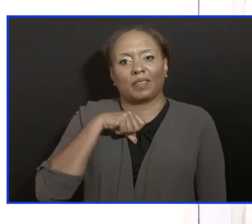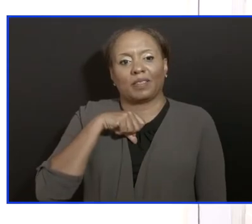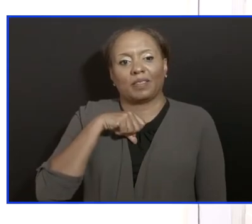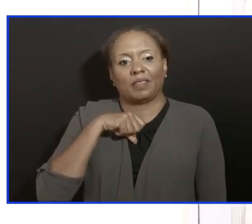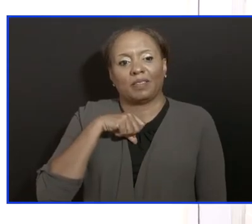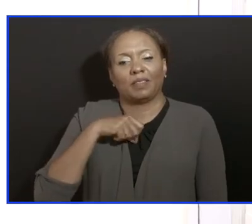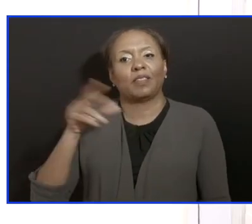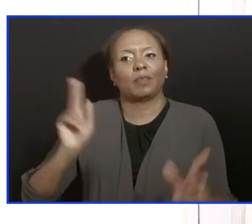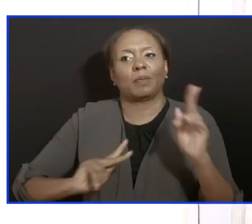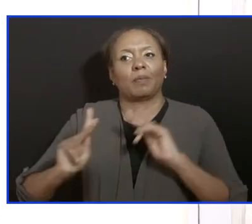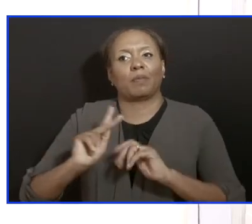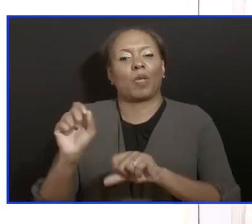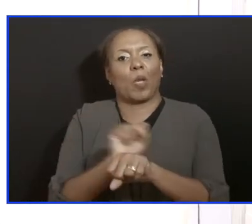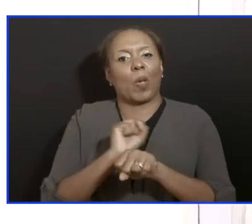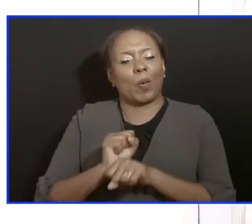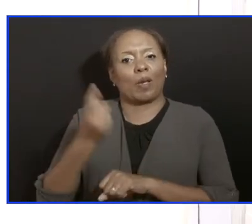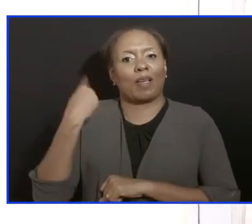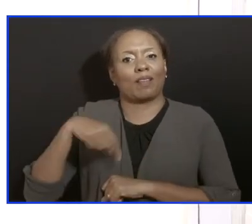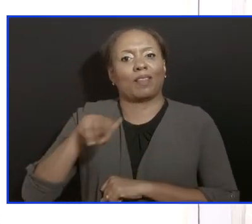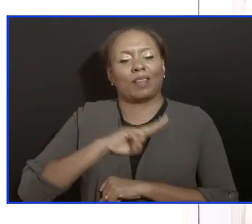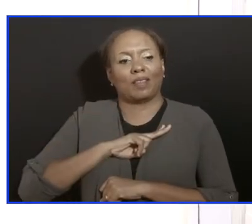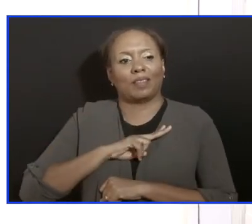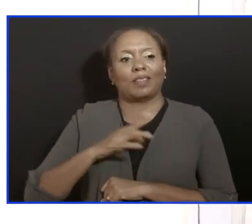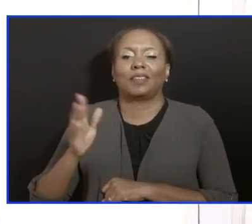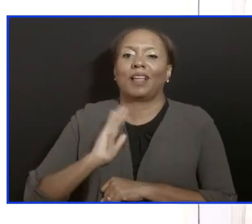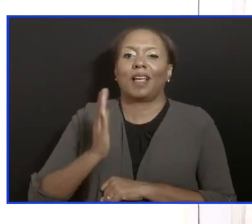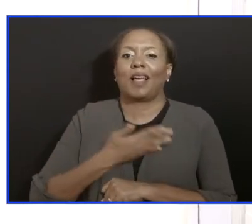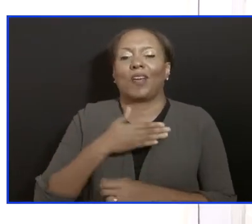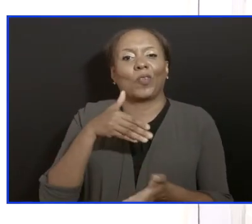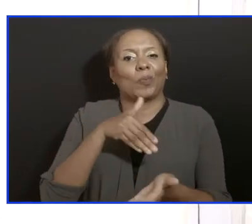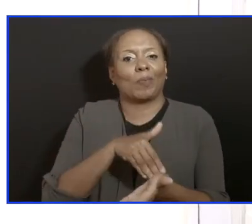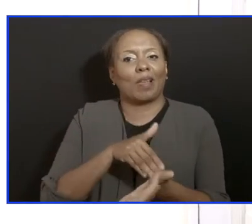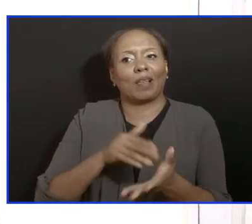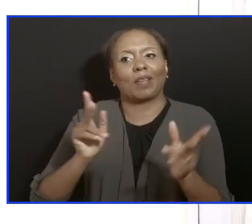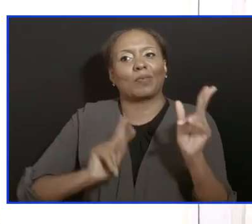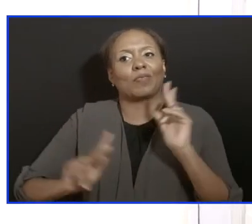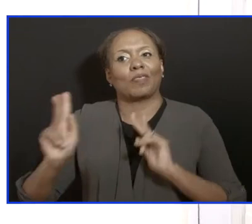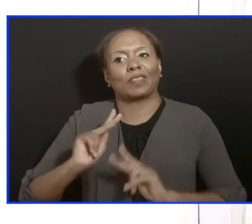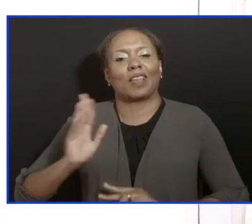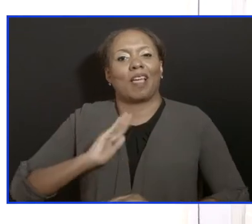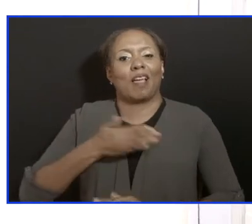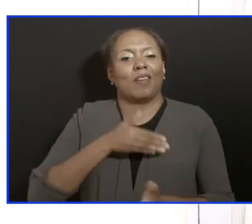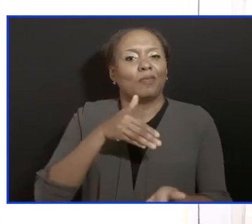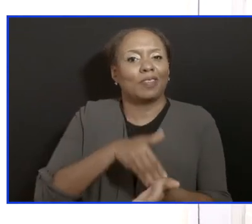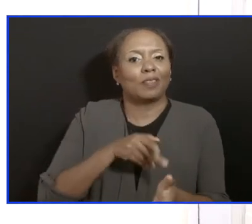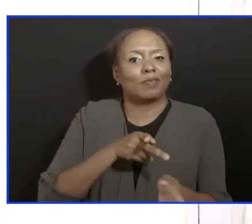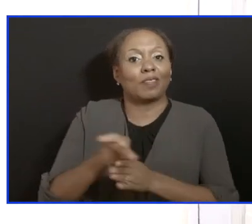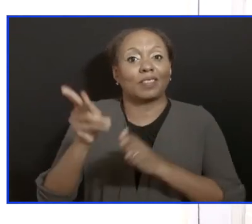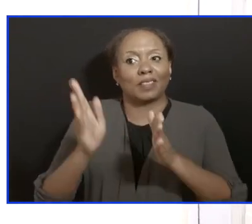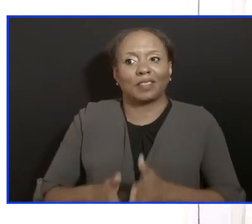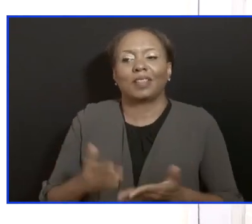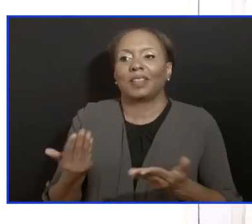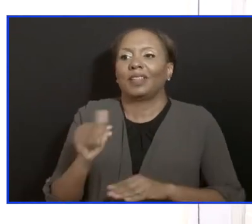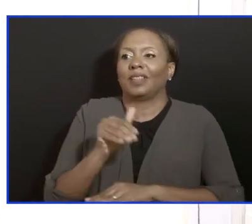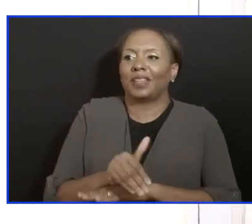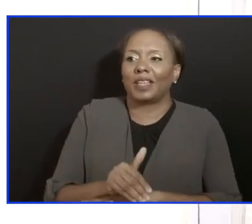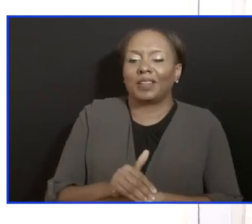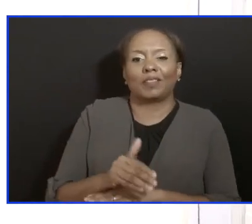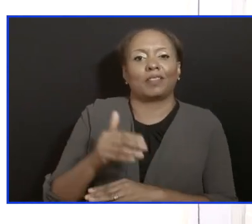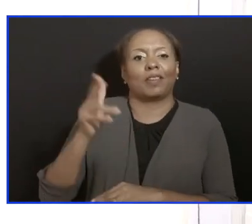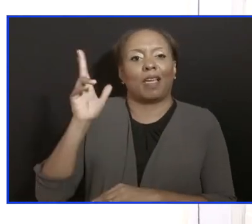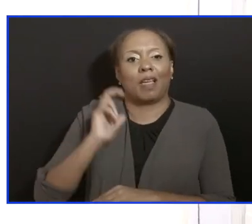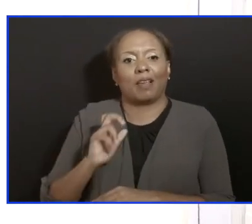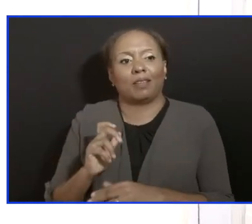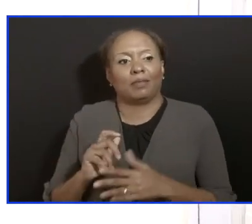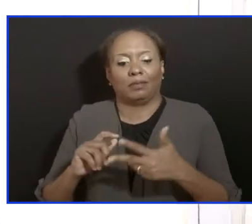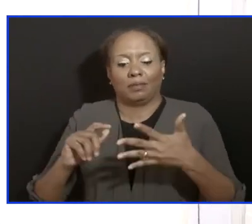who we have working for us. You've already heard this afternoon from three people who are on the front line of